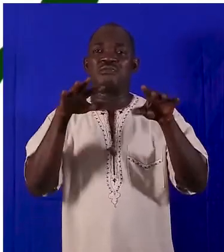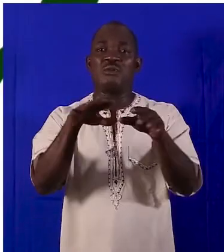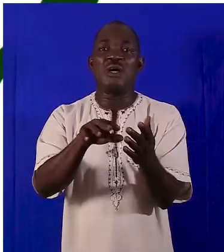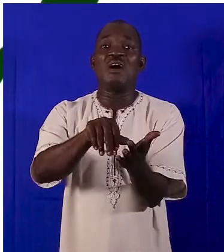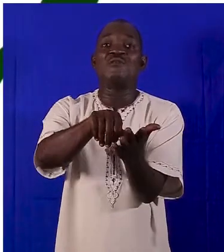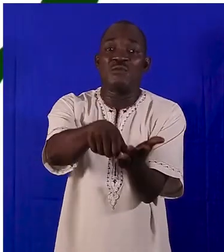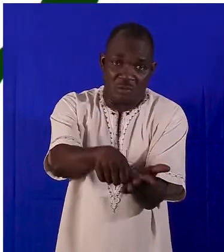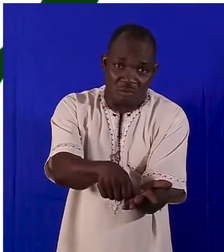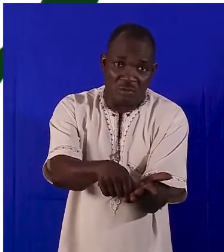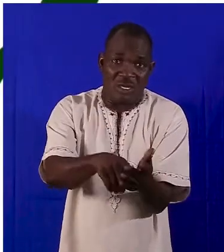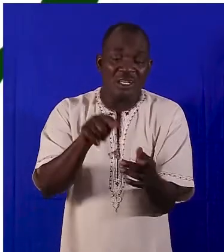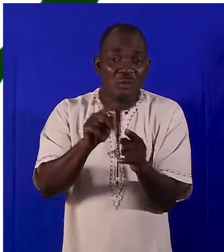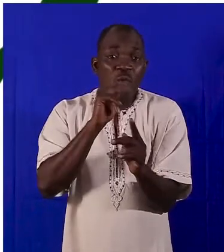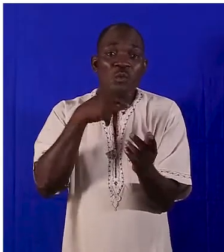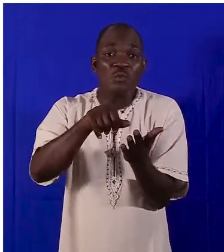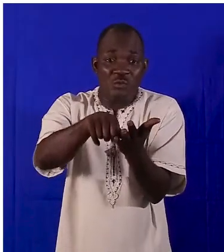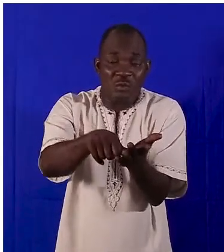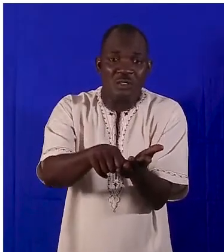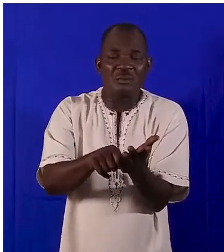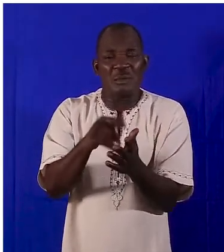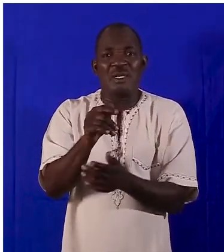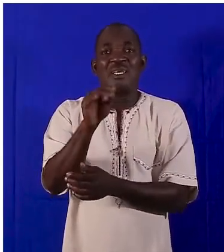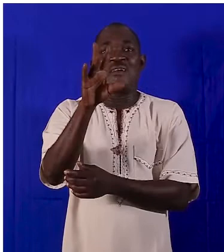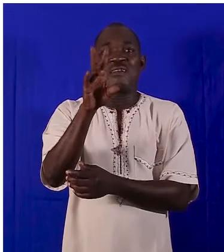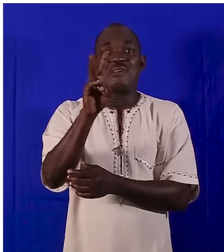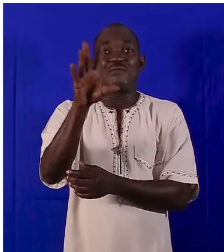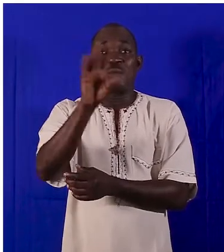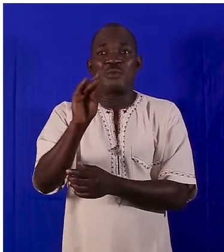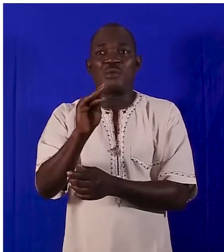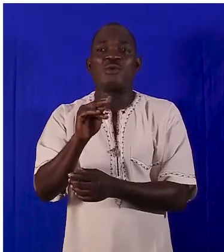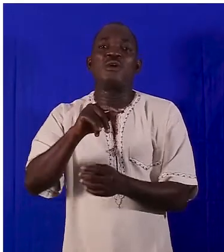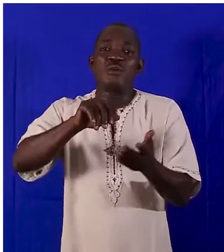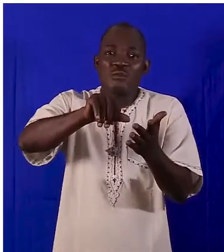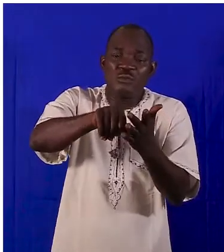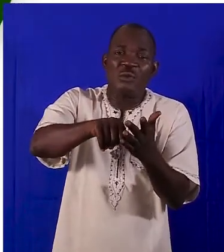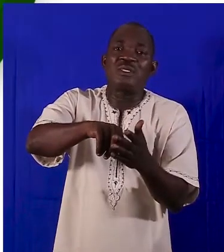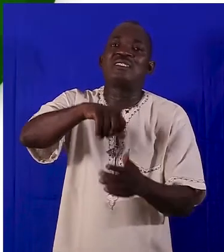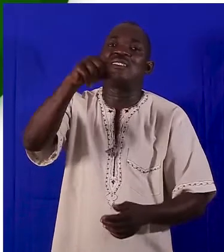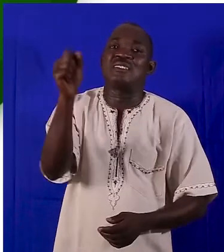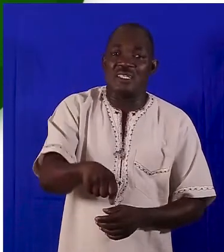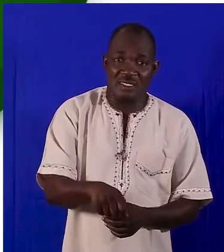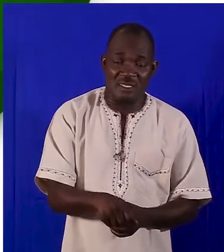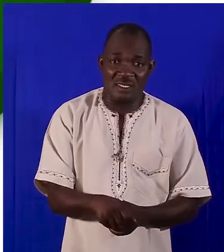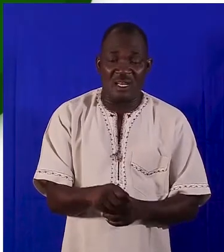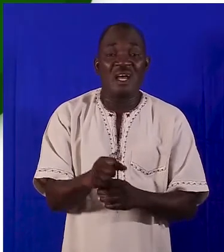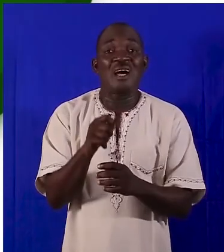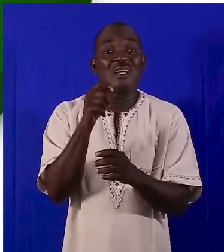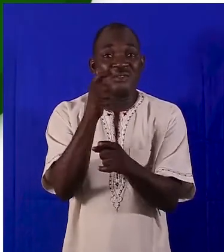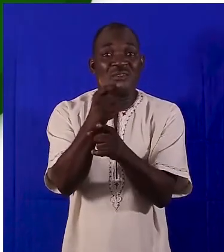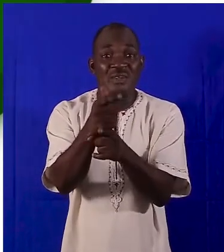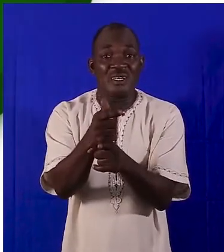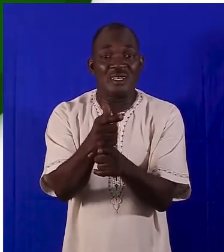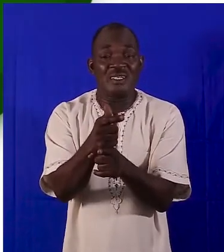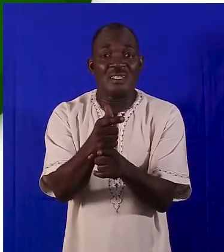of registered voters to vote and at least 75% of persons who vote